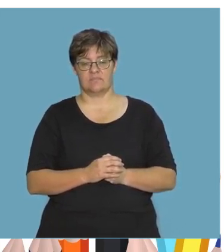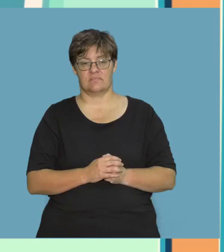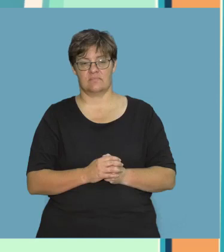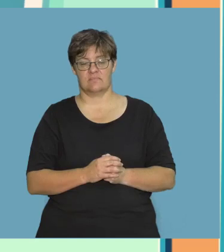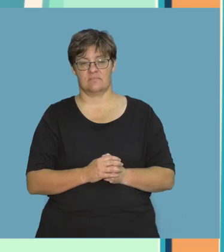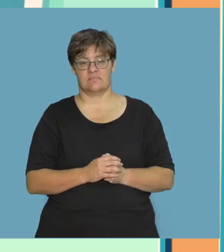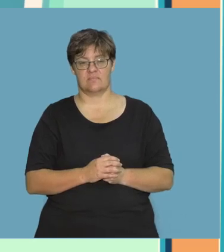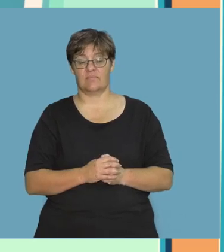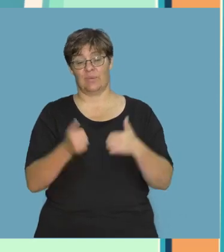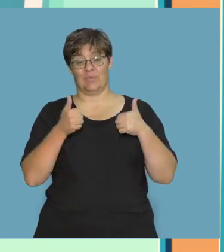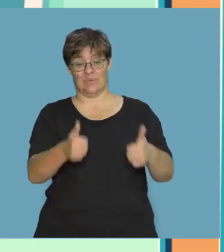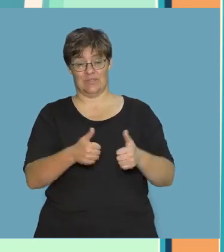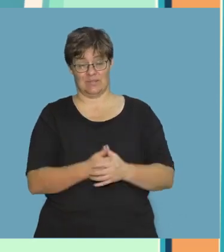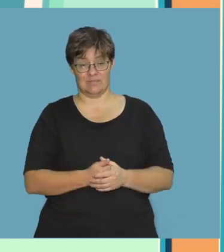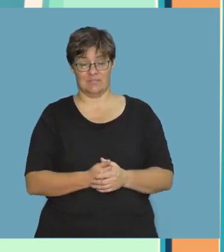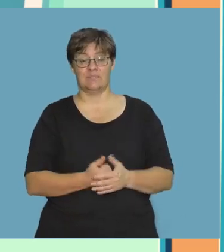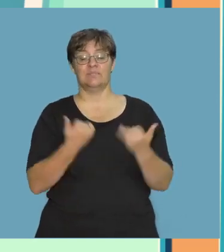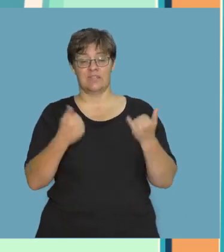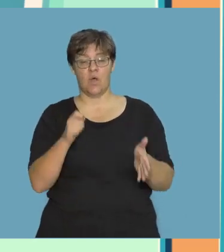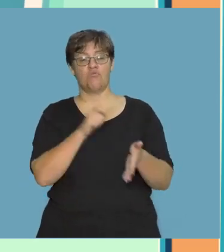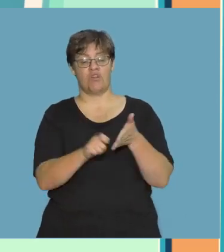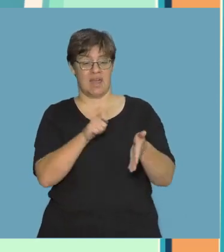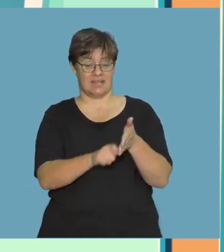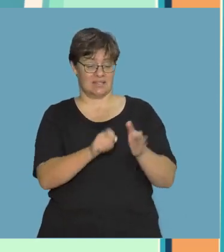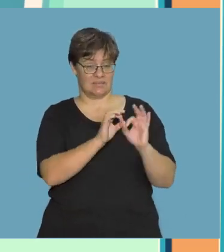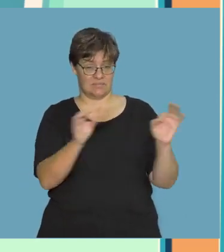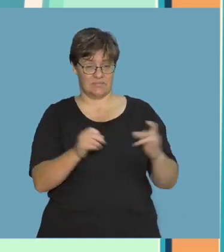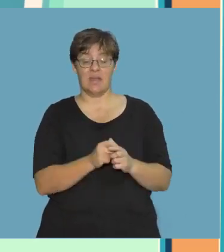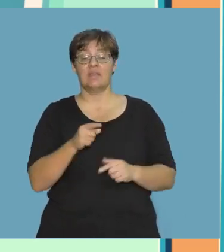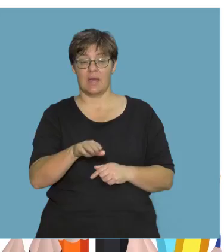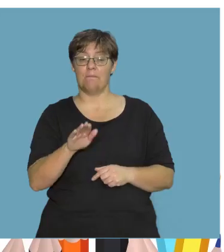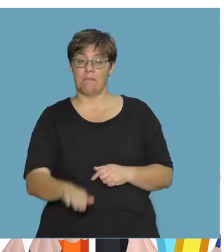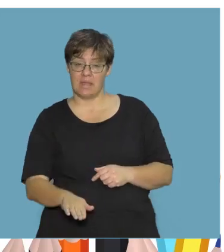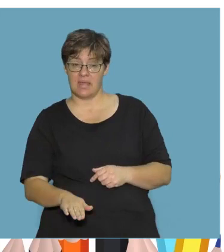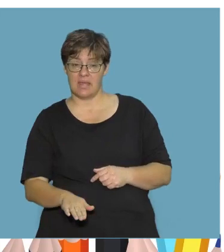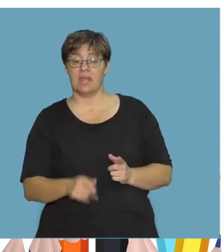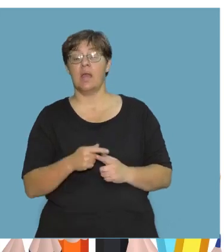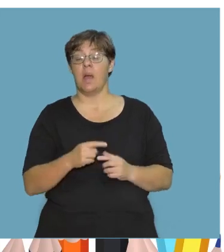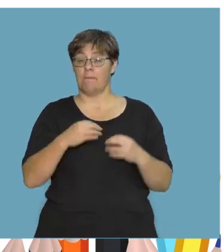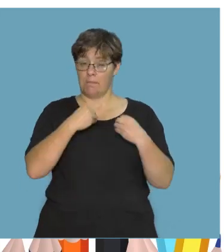Good! Now write that down. The puppy belongs to Pam.